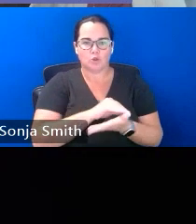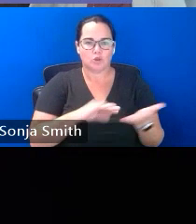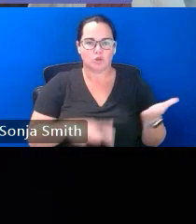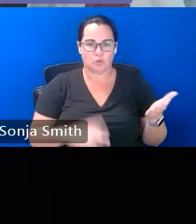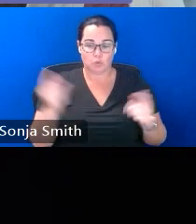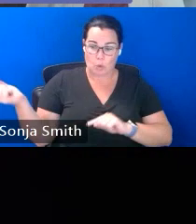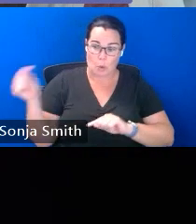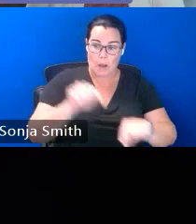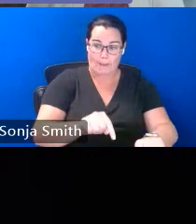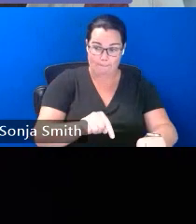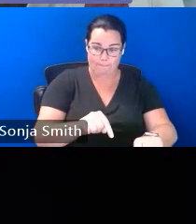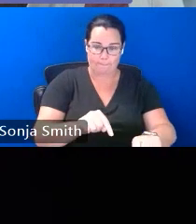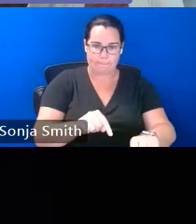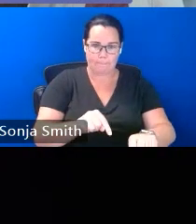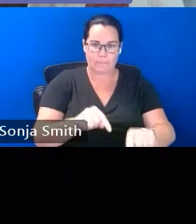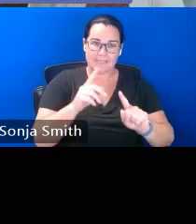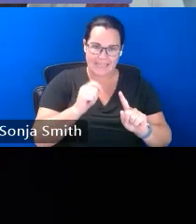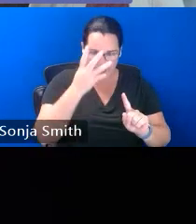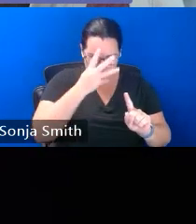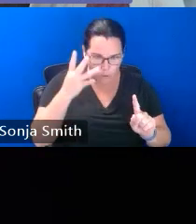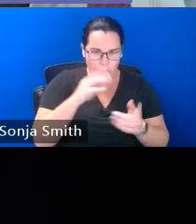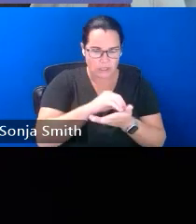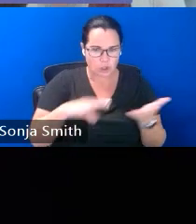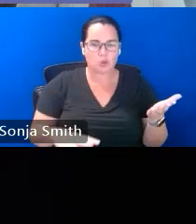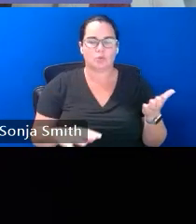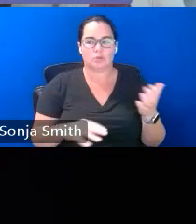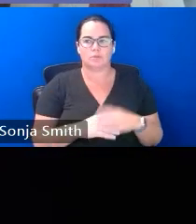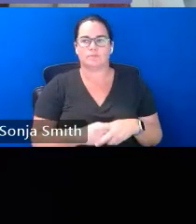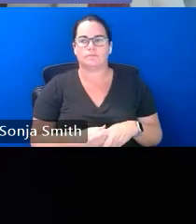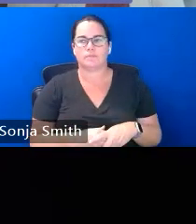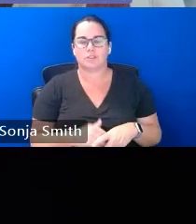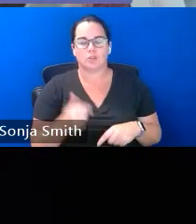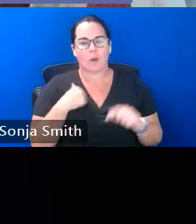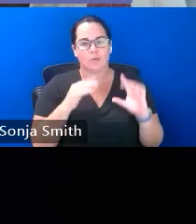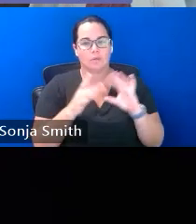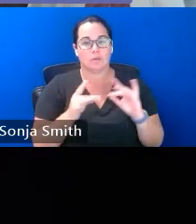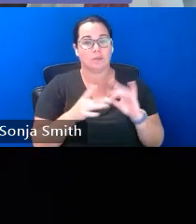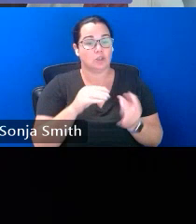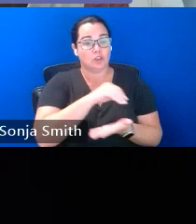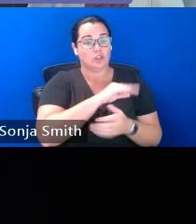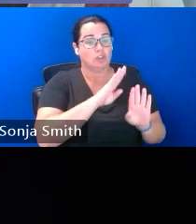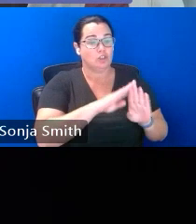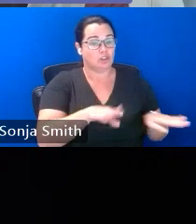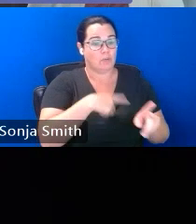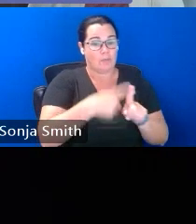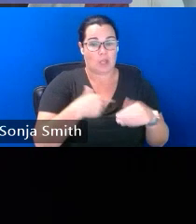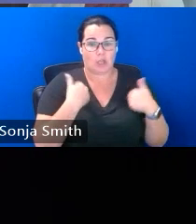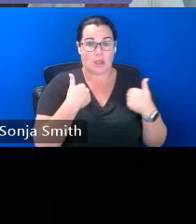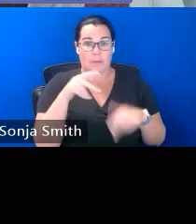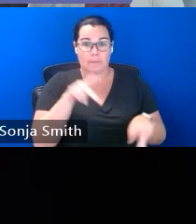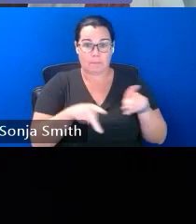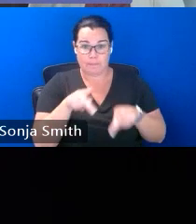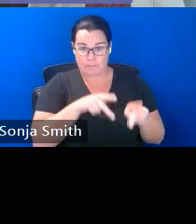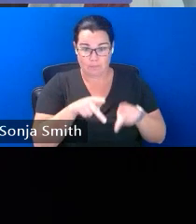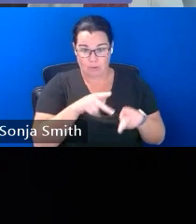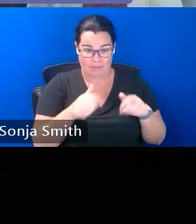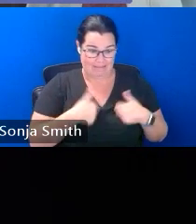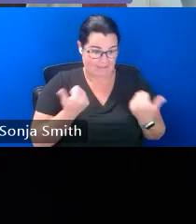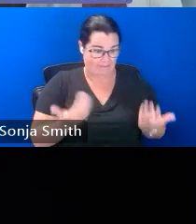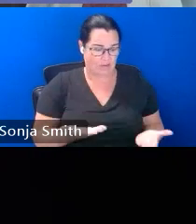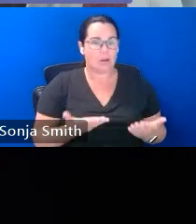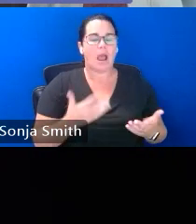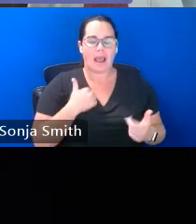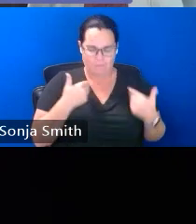particularly immigrant students so i do want to say that children and youth living in the united states have the right to attend and